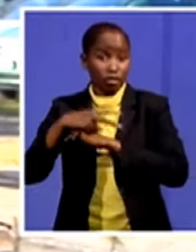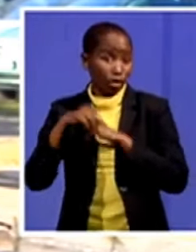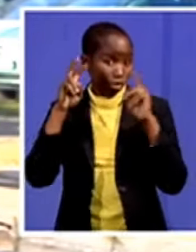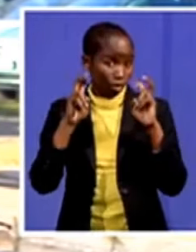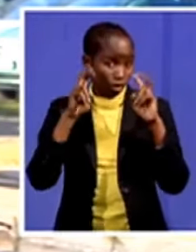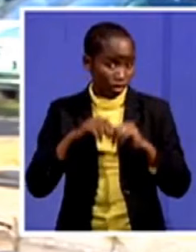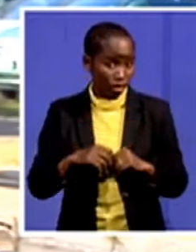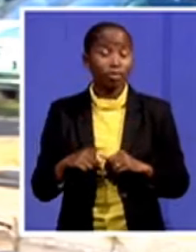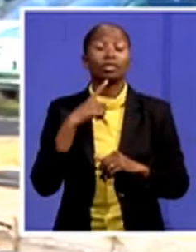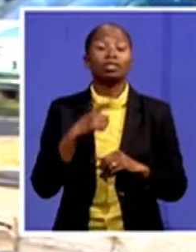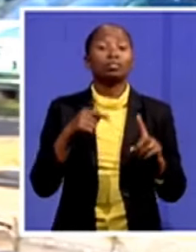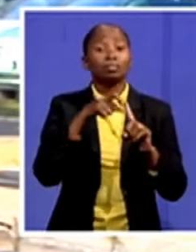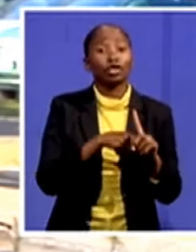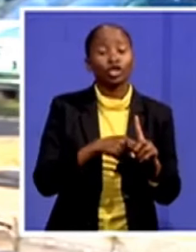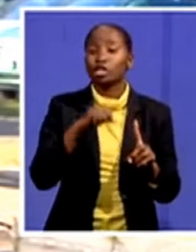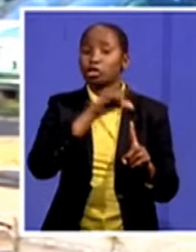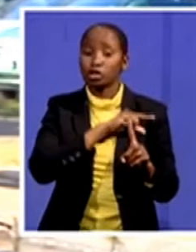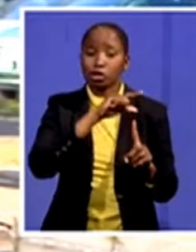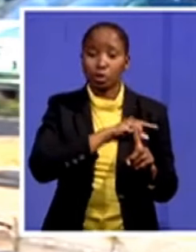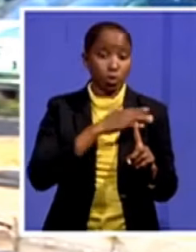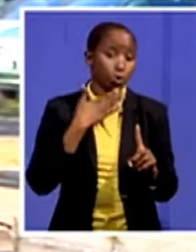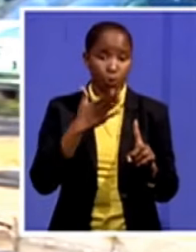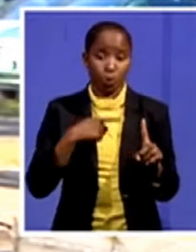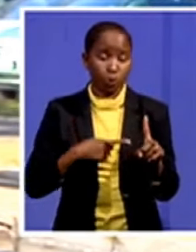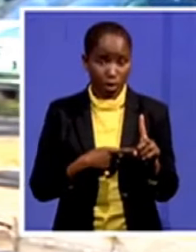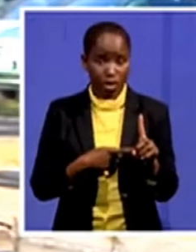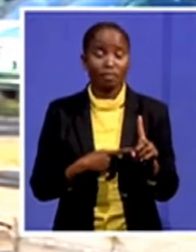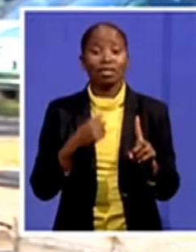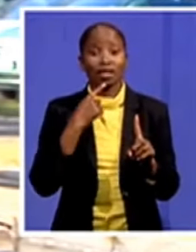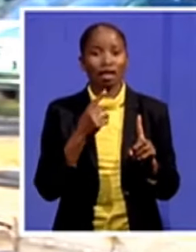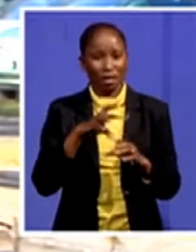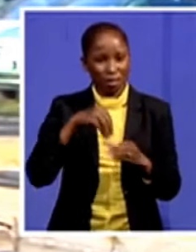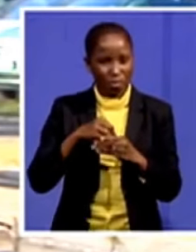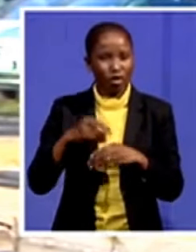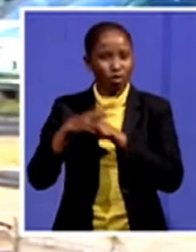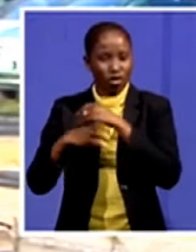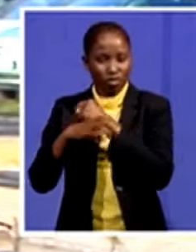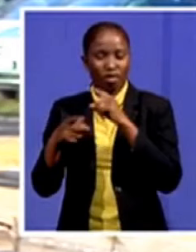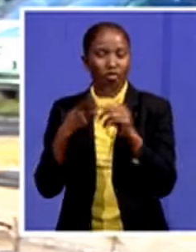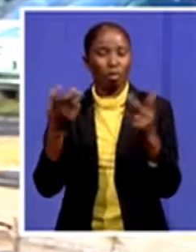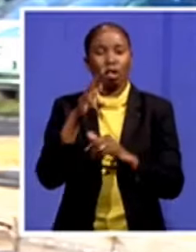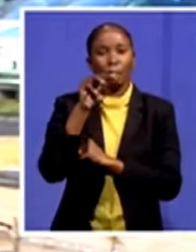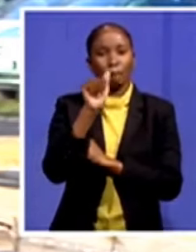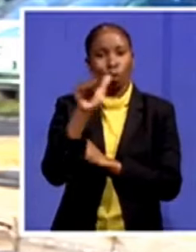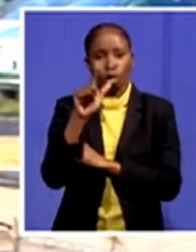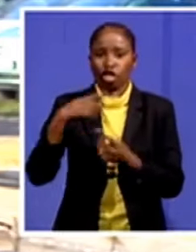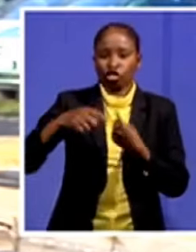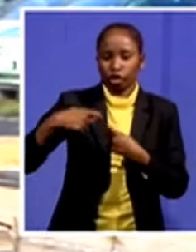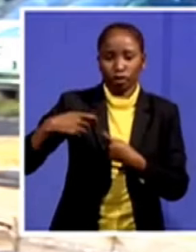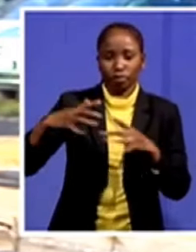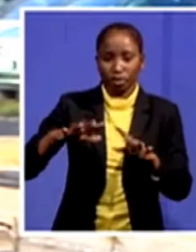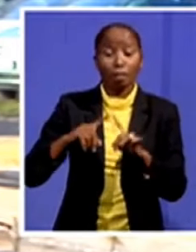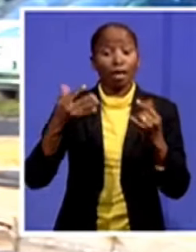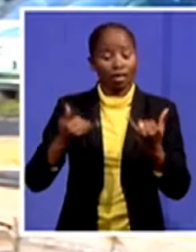stance was to guard against the looting at malls and shops but investigators have said they acted on